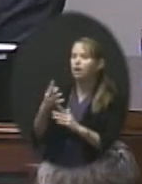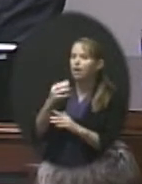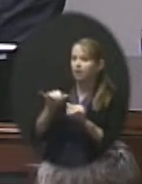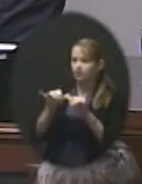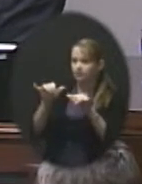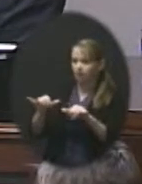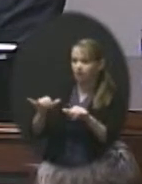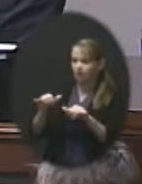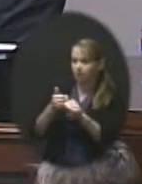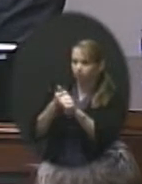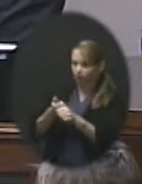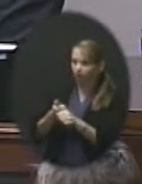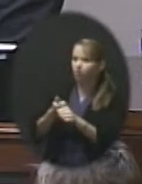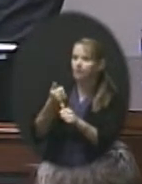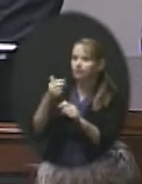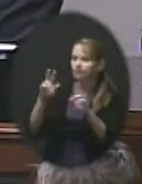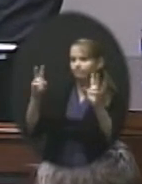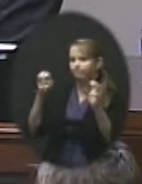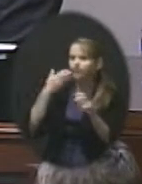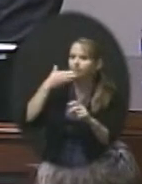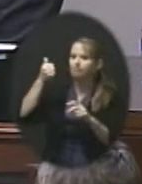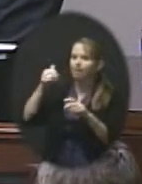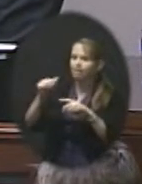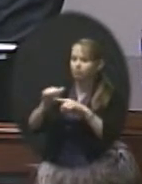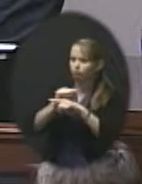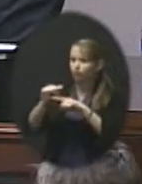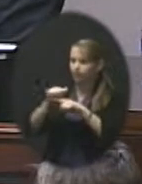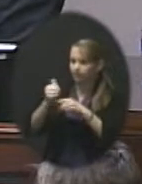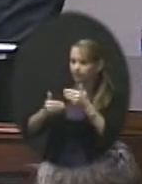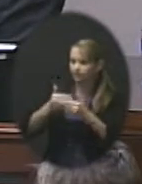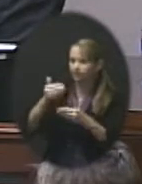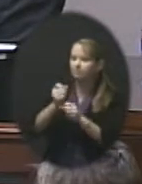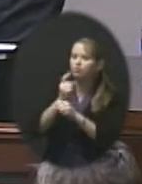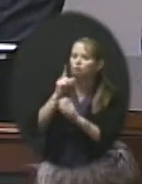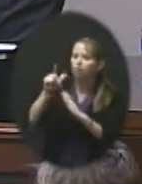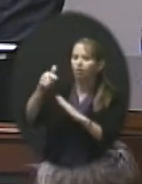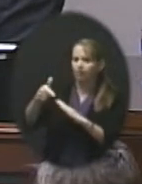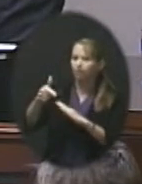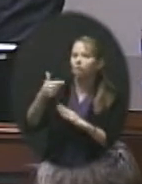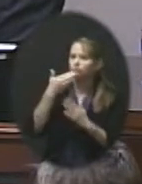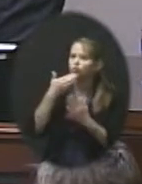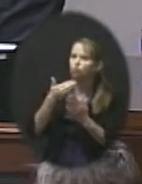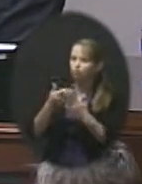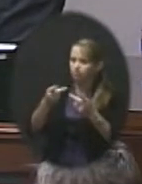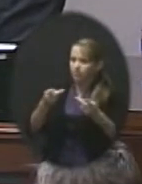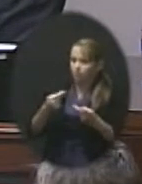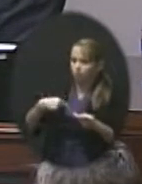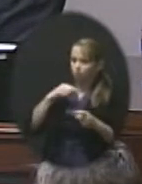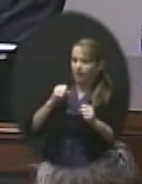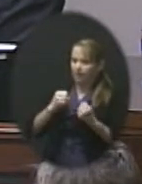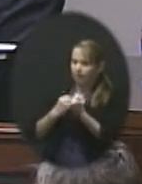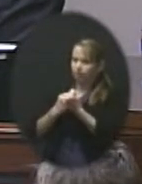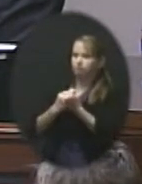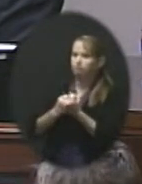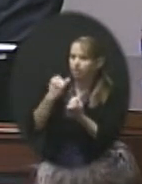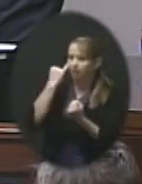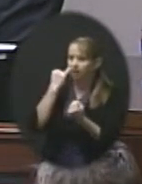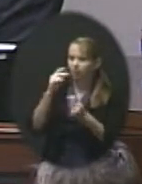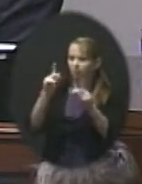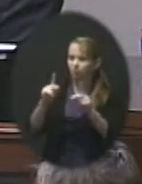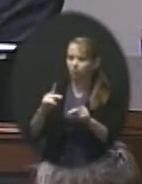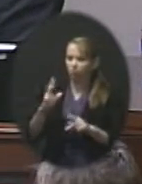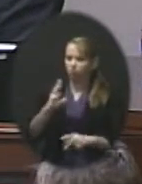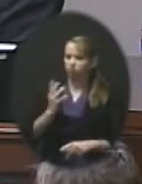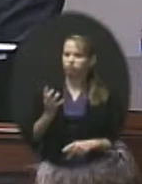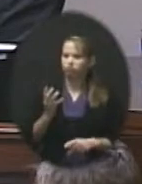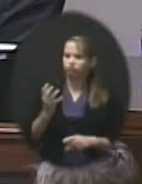best practices so that, down the road, we're not in a good position to defend ourselves should there be some kind of action claiming that we